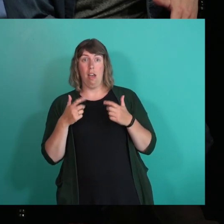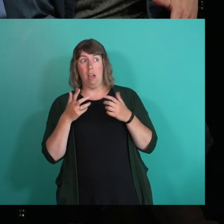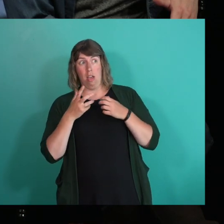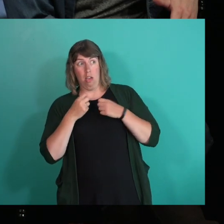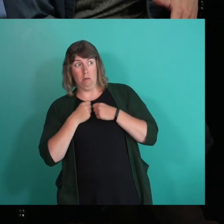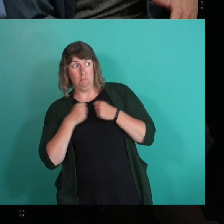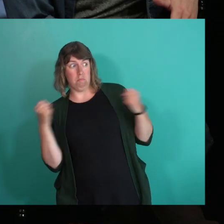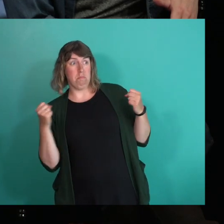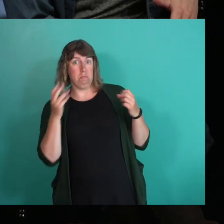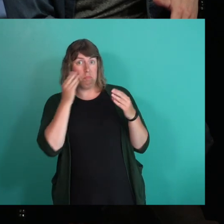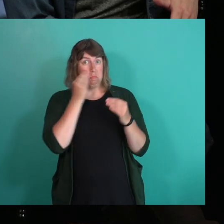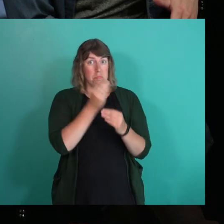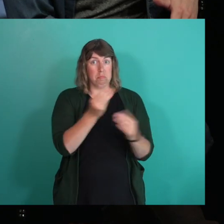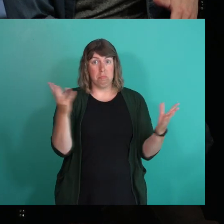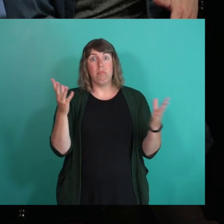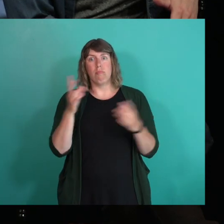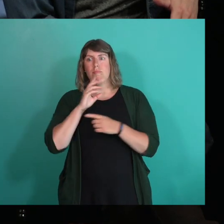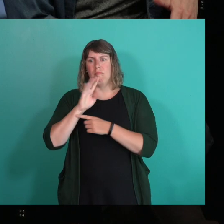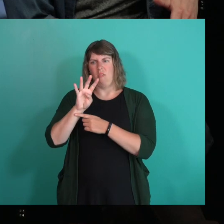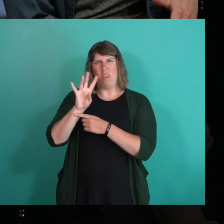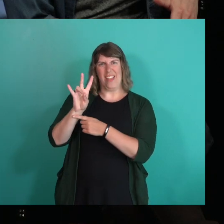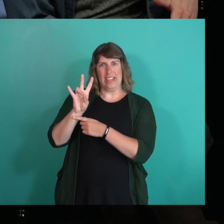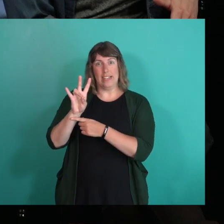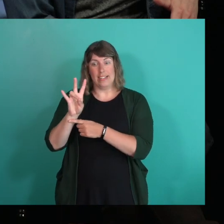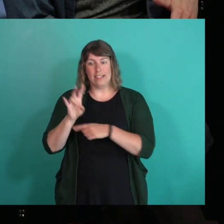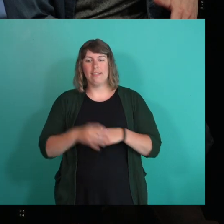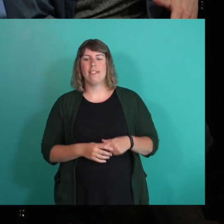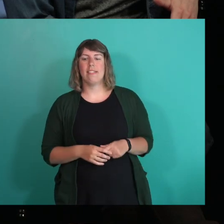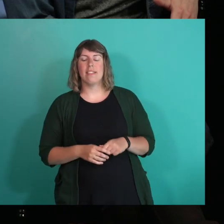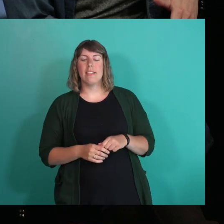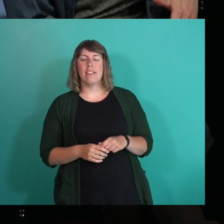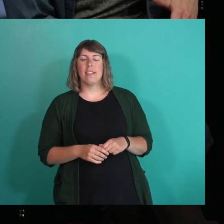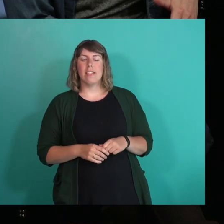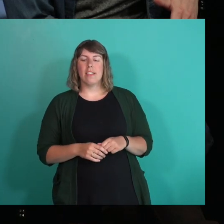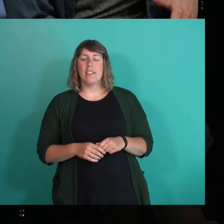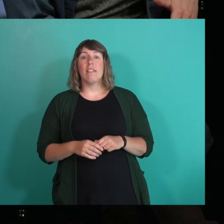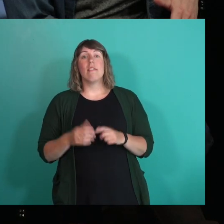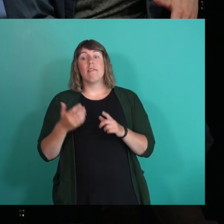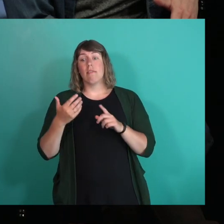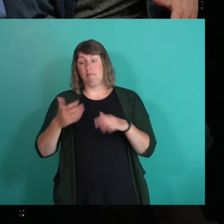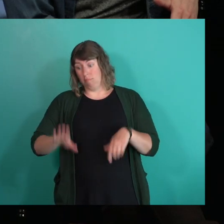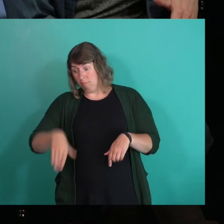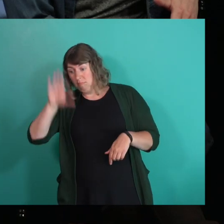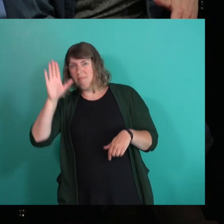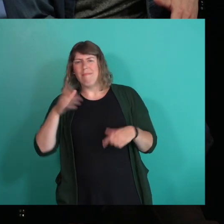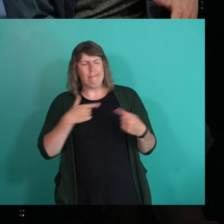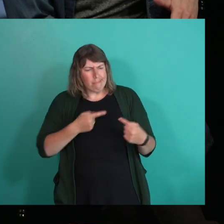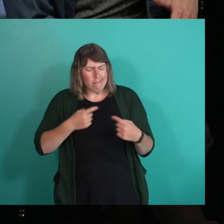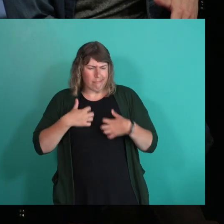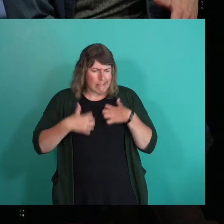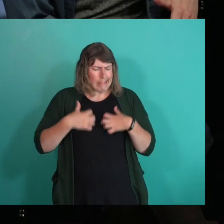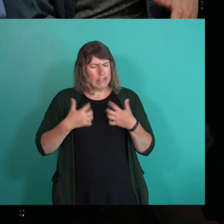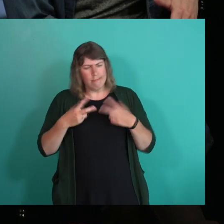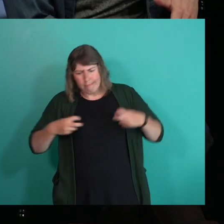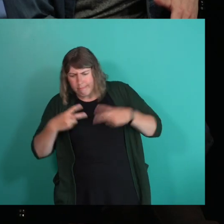come out more publicly. I had sort of struggled in my sexual orientation for many, many years. And I